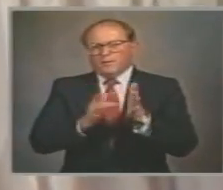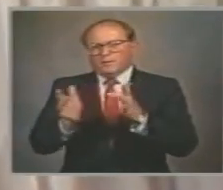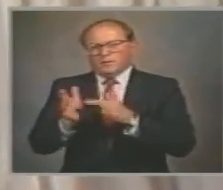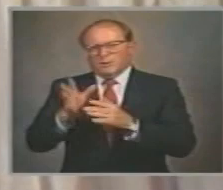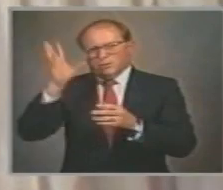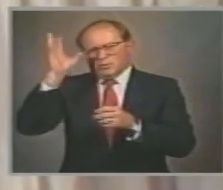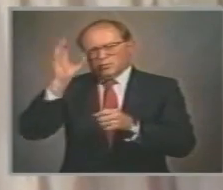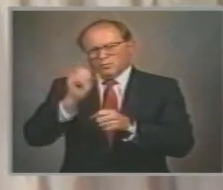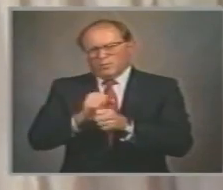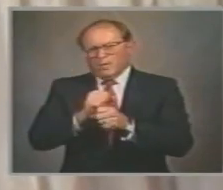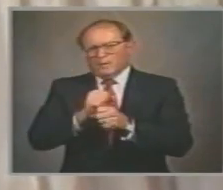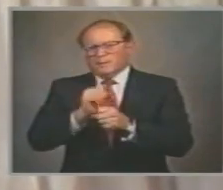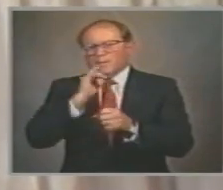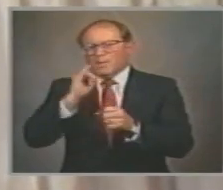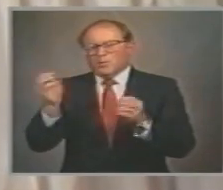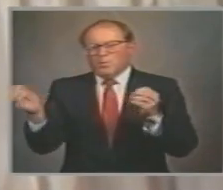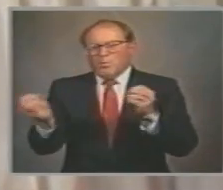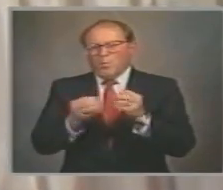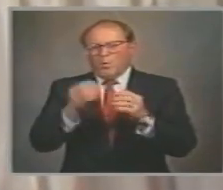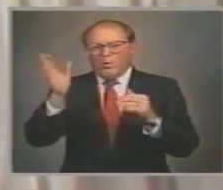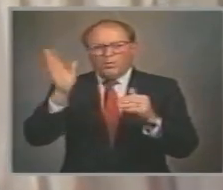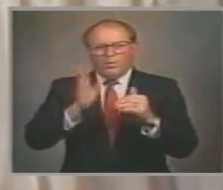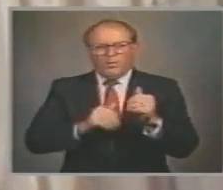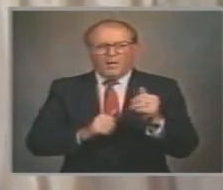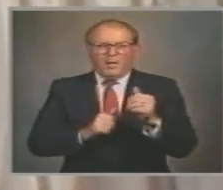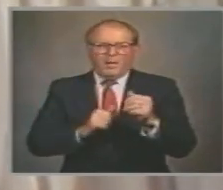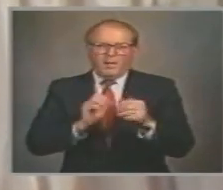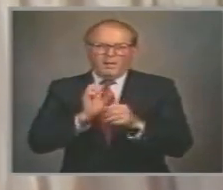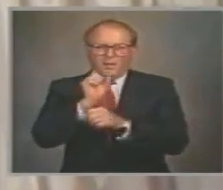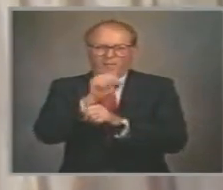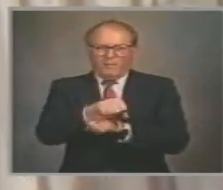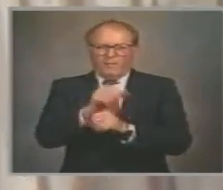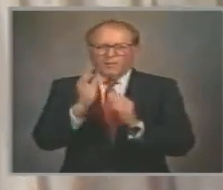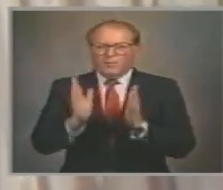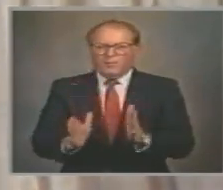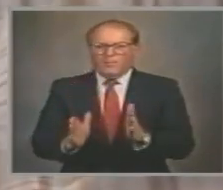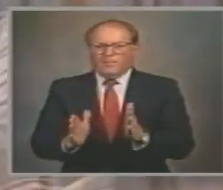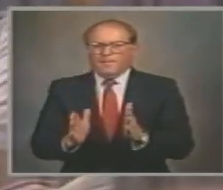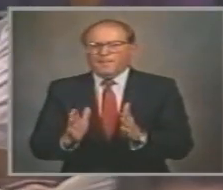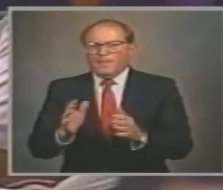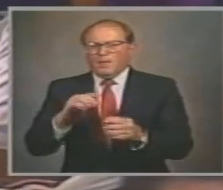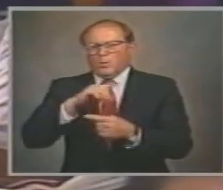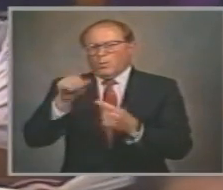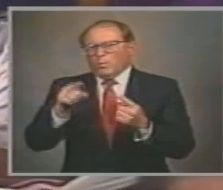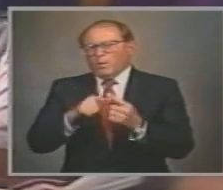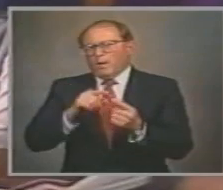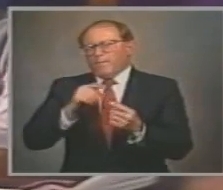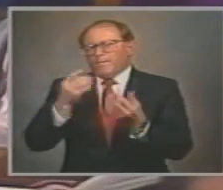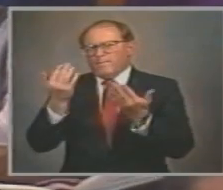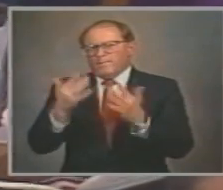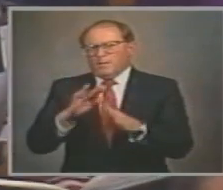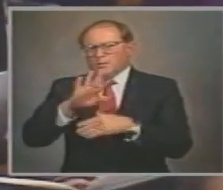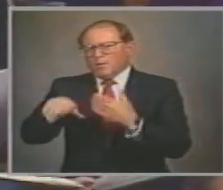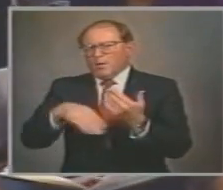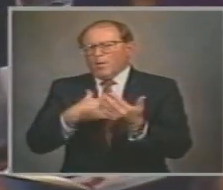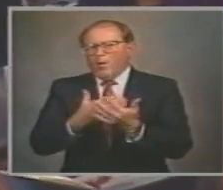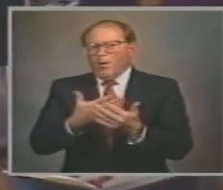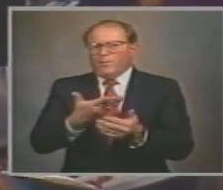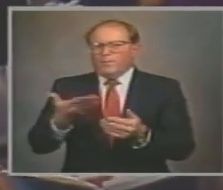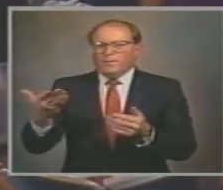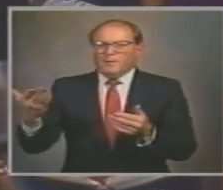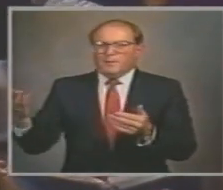Is born and conqueror That having all things done